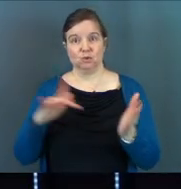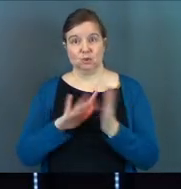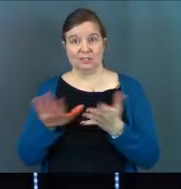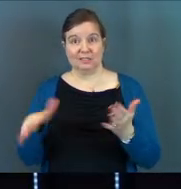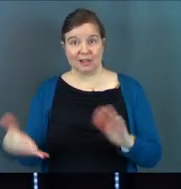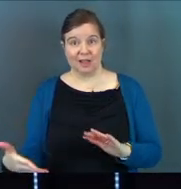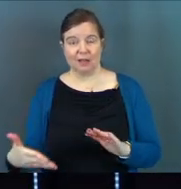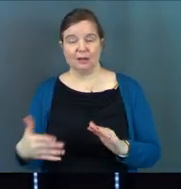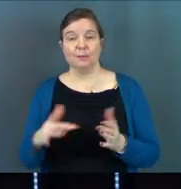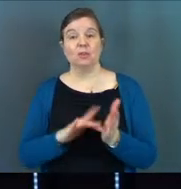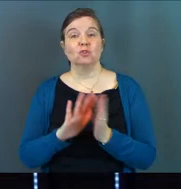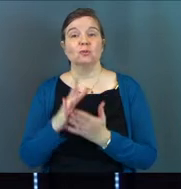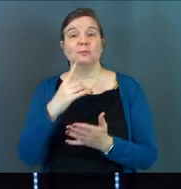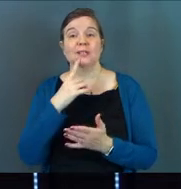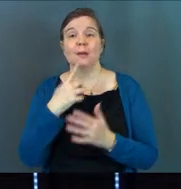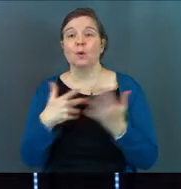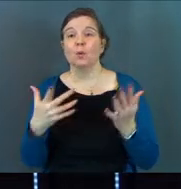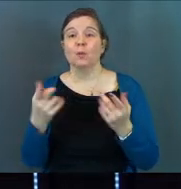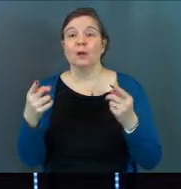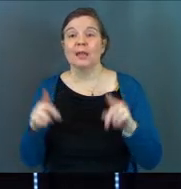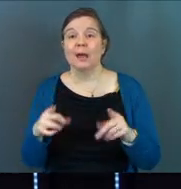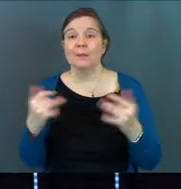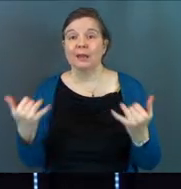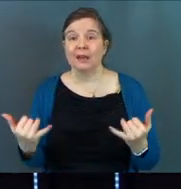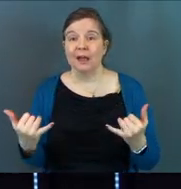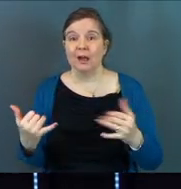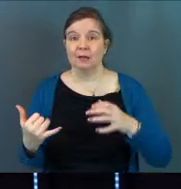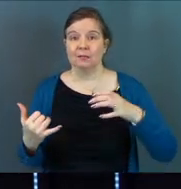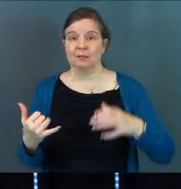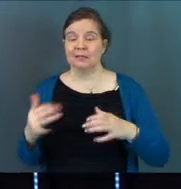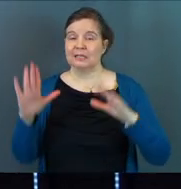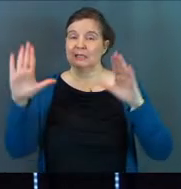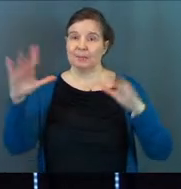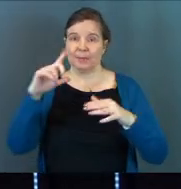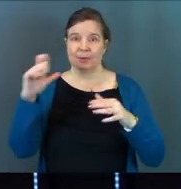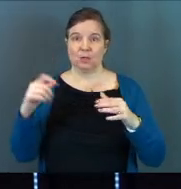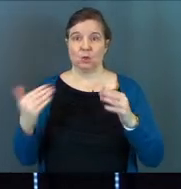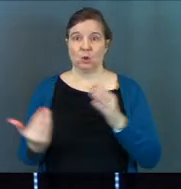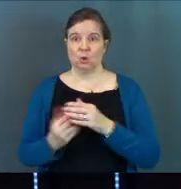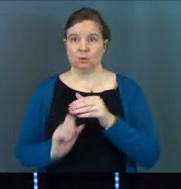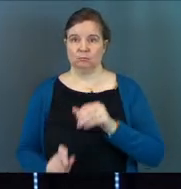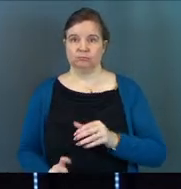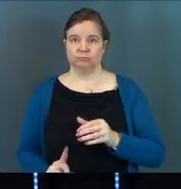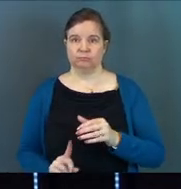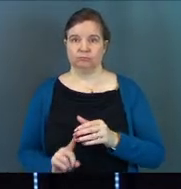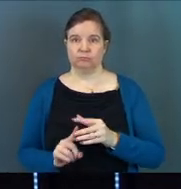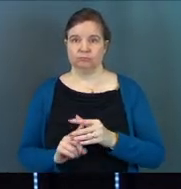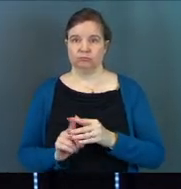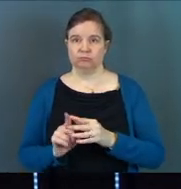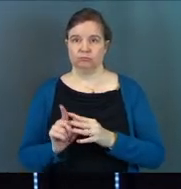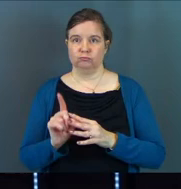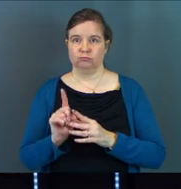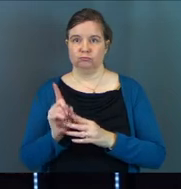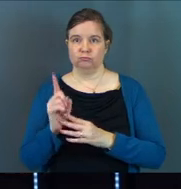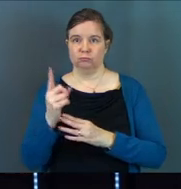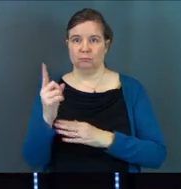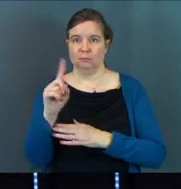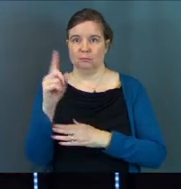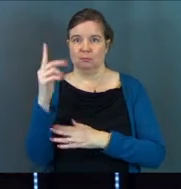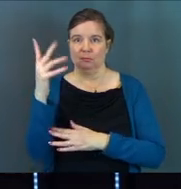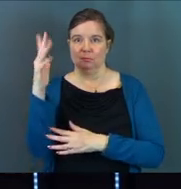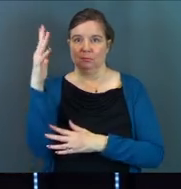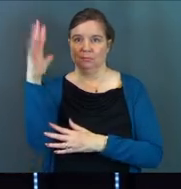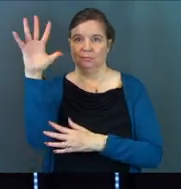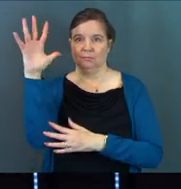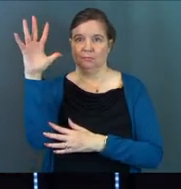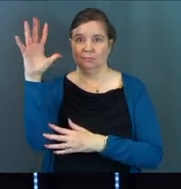And the scripture is saying, but what's going to happen next is amazing because a whole new branch is going to grow out of that stump. And that's a picture